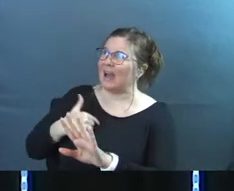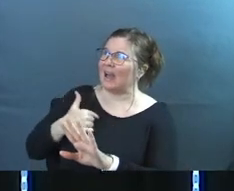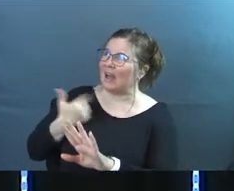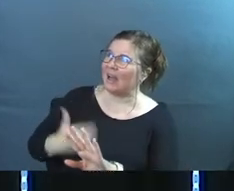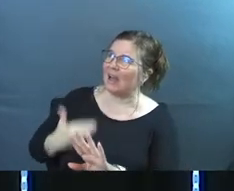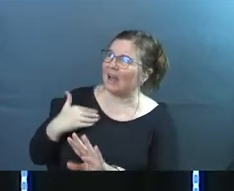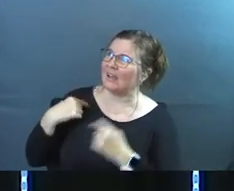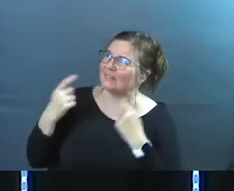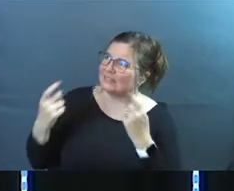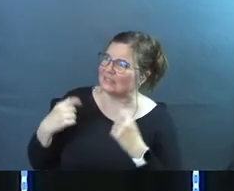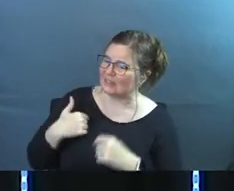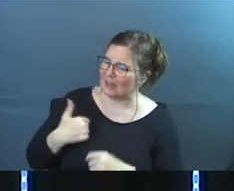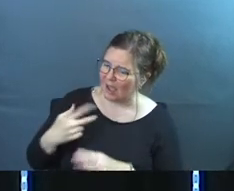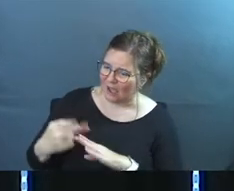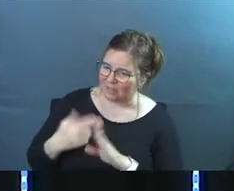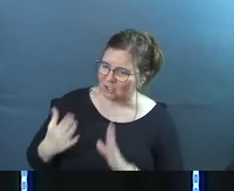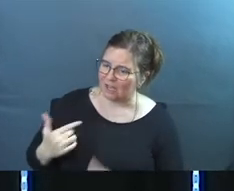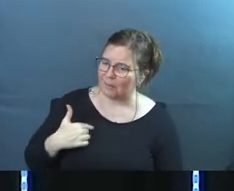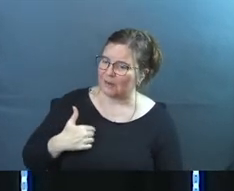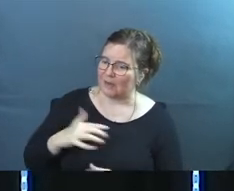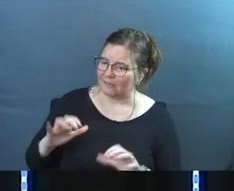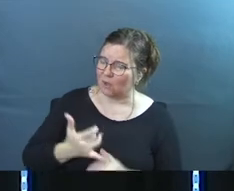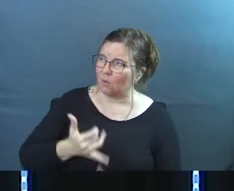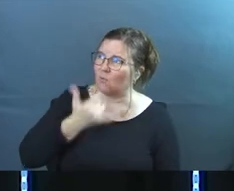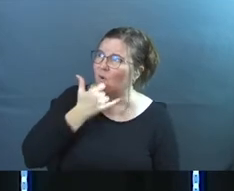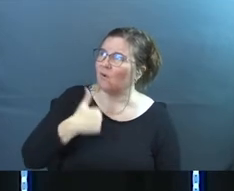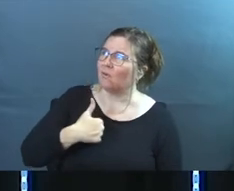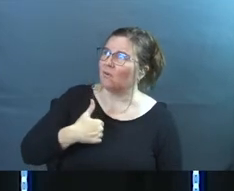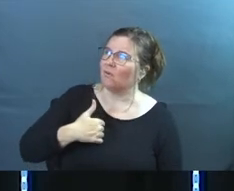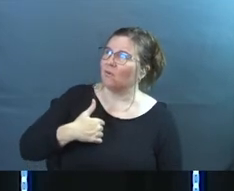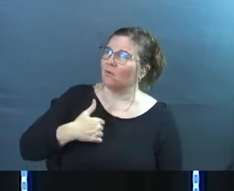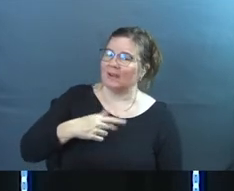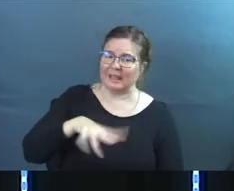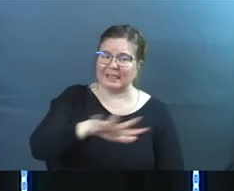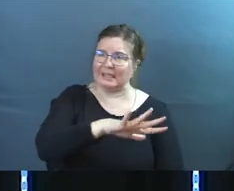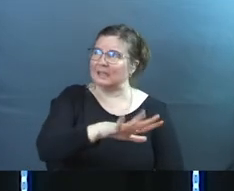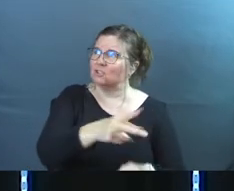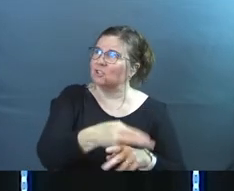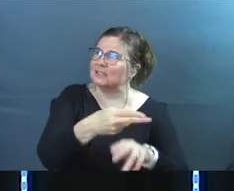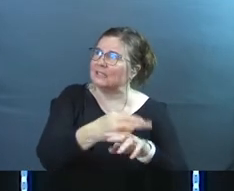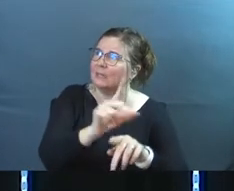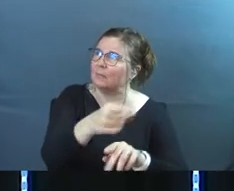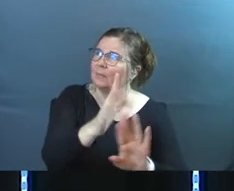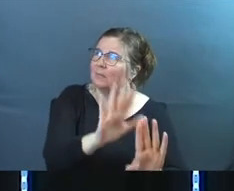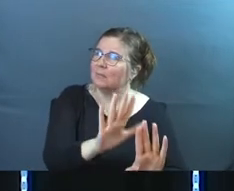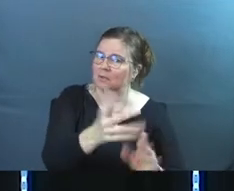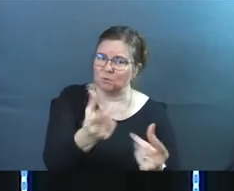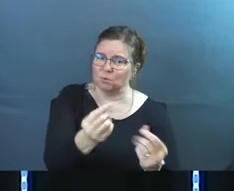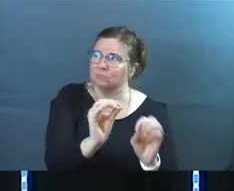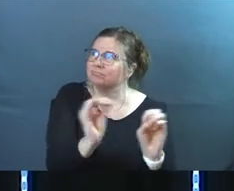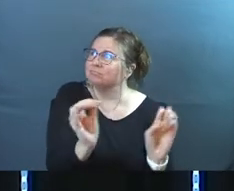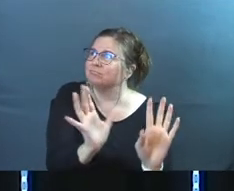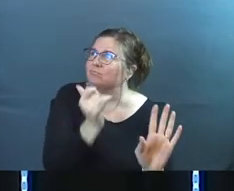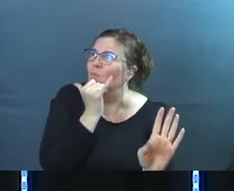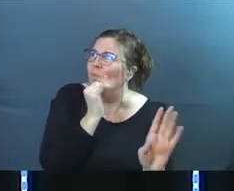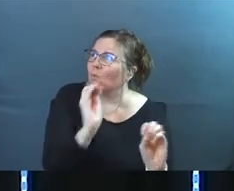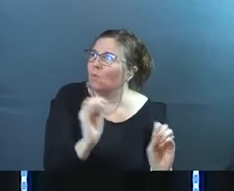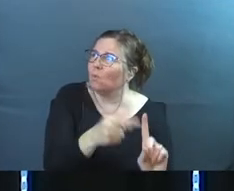sinned I the shepherd have done wrong these are but the sheep what have they done